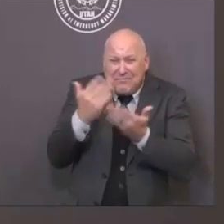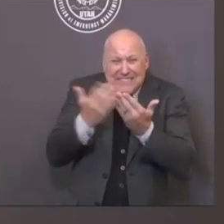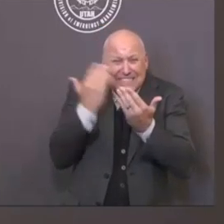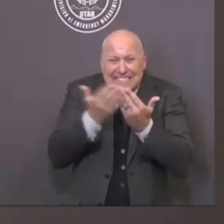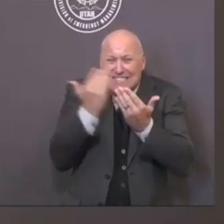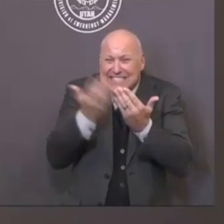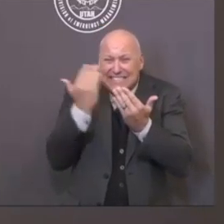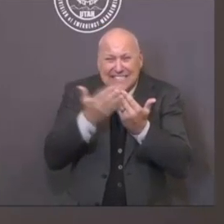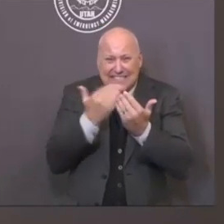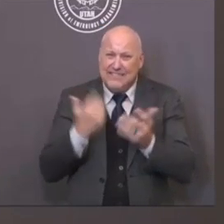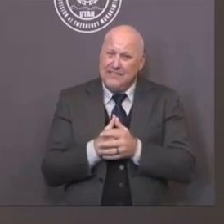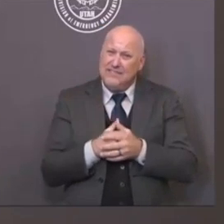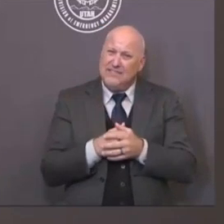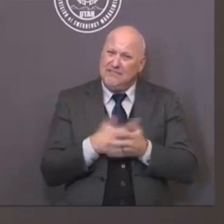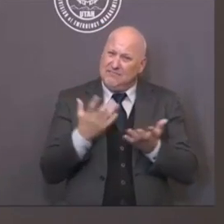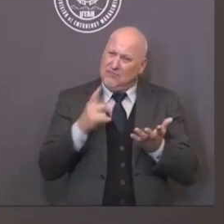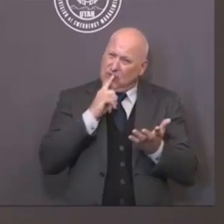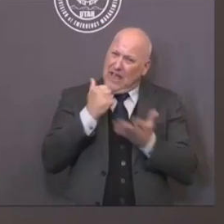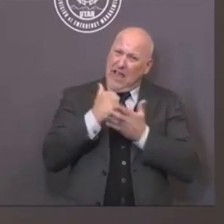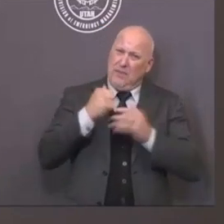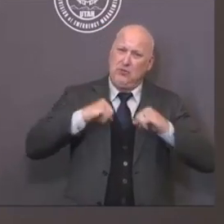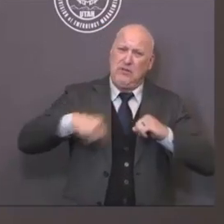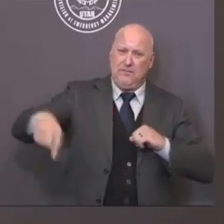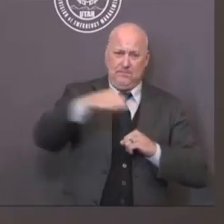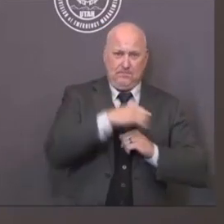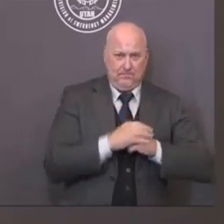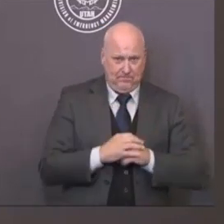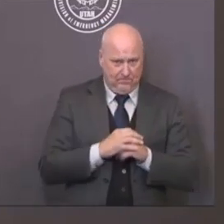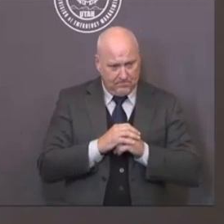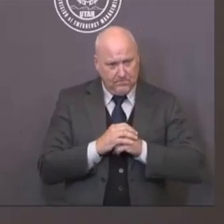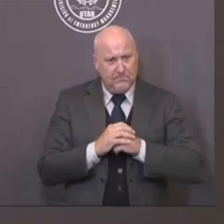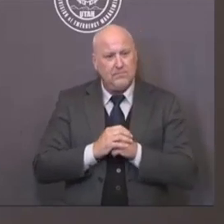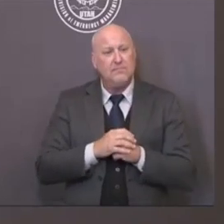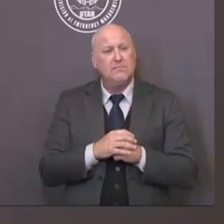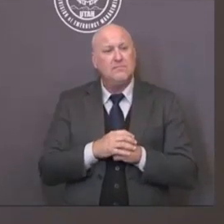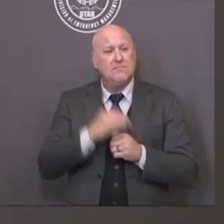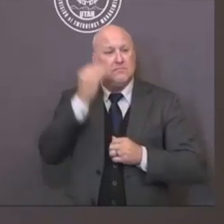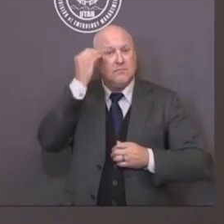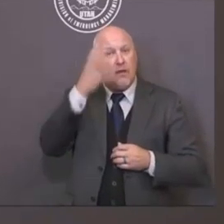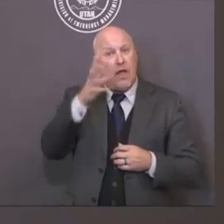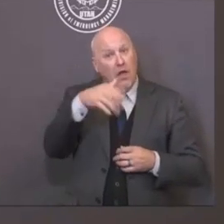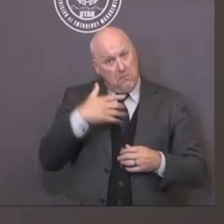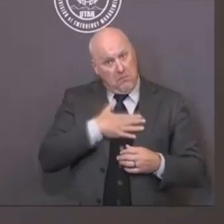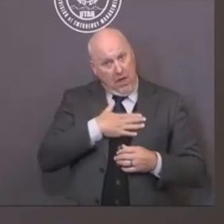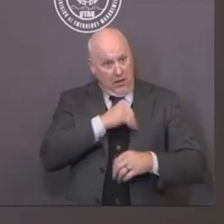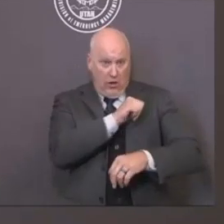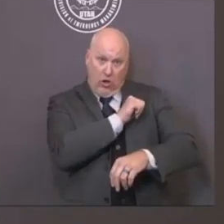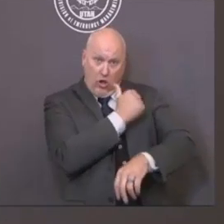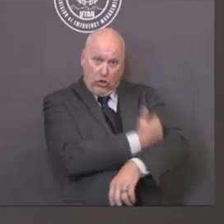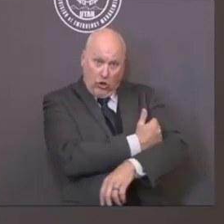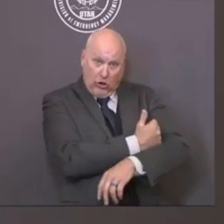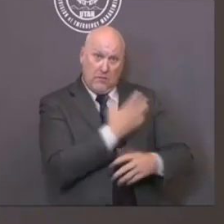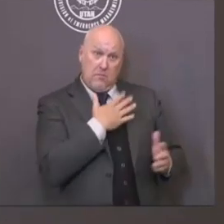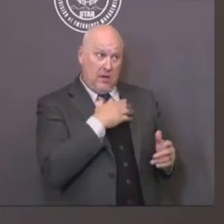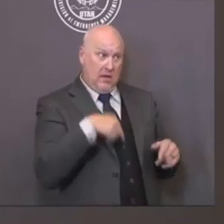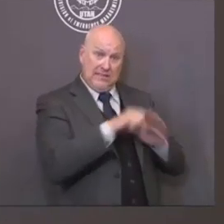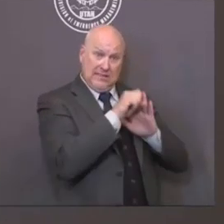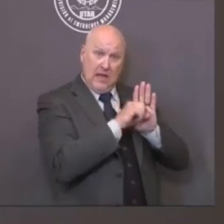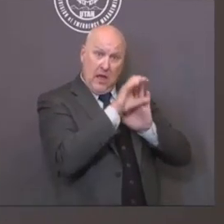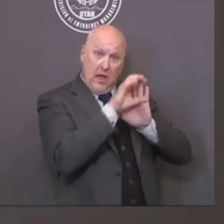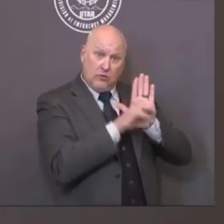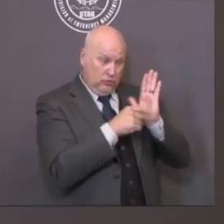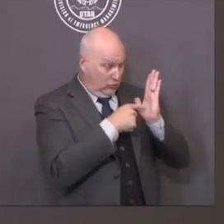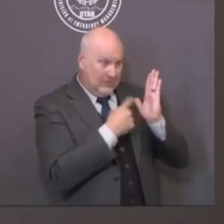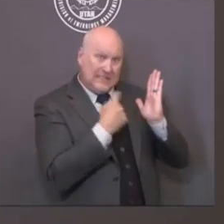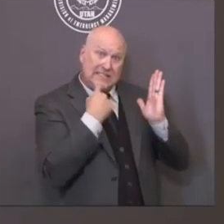We have the constitutional authority to mandate this. Certainly working with our state health department, this is an